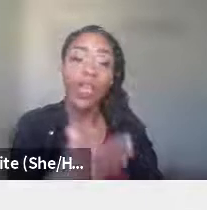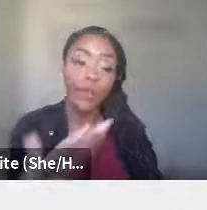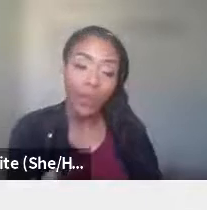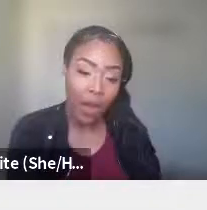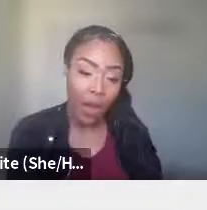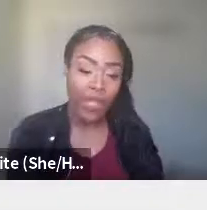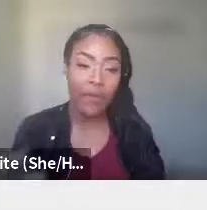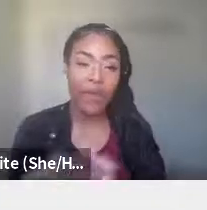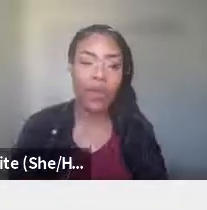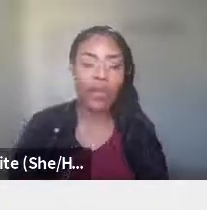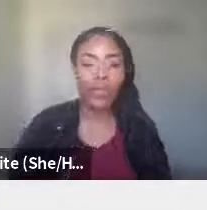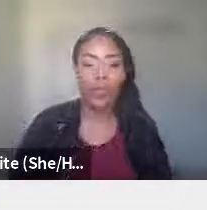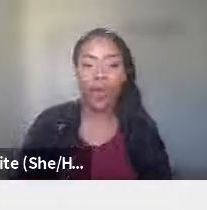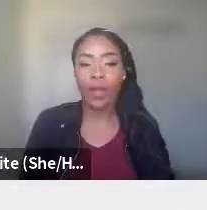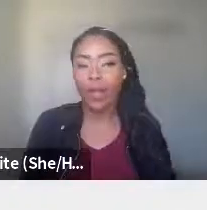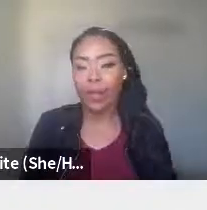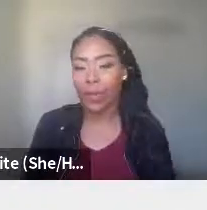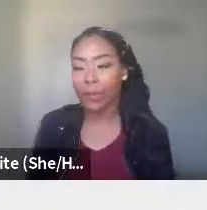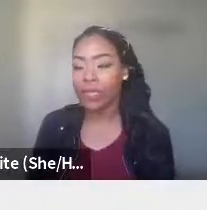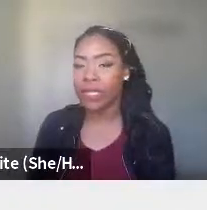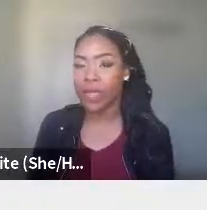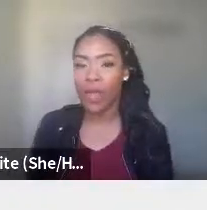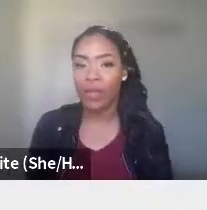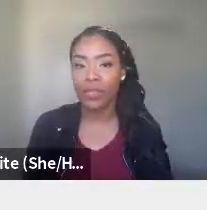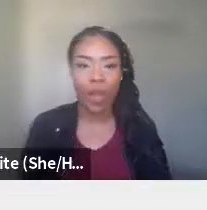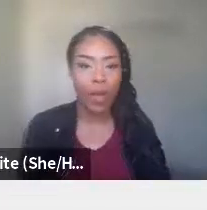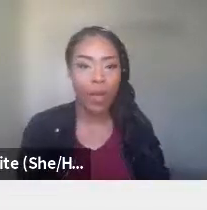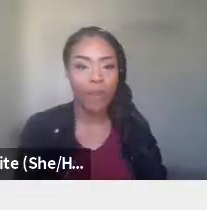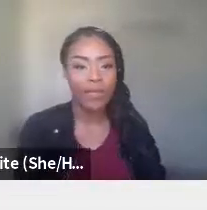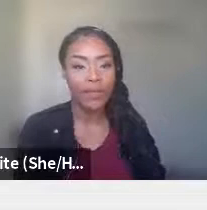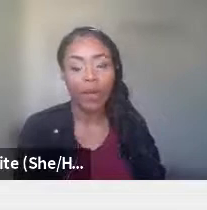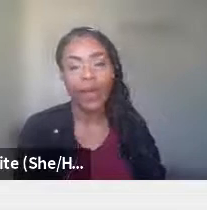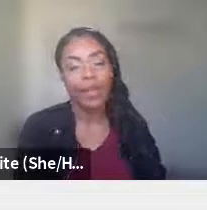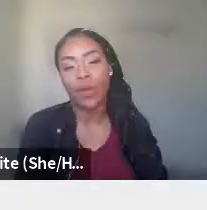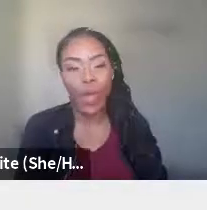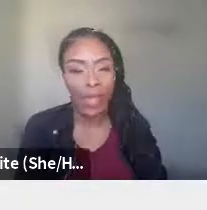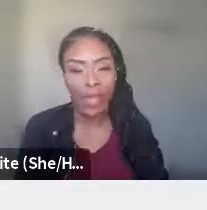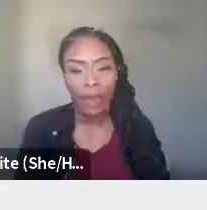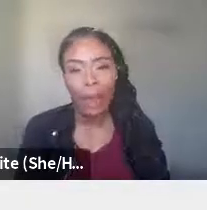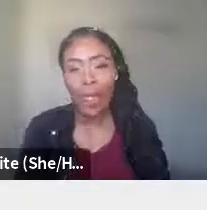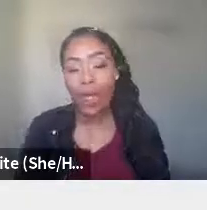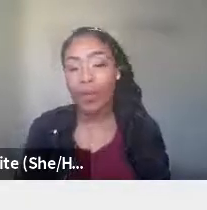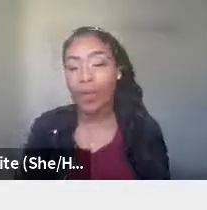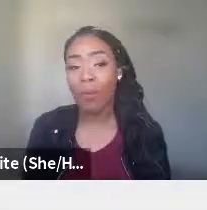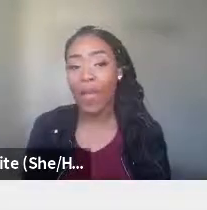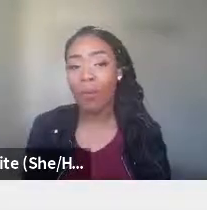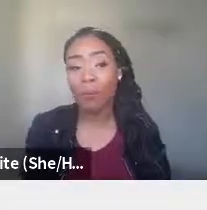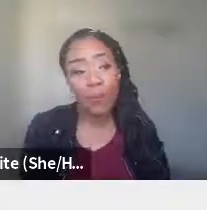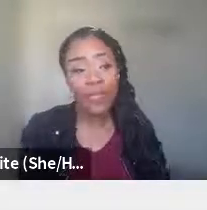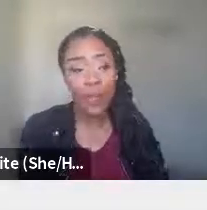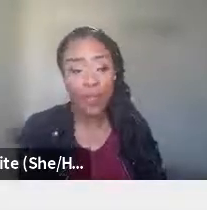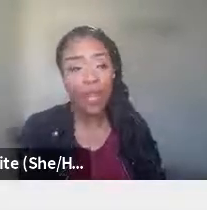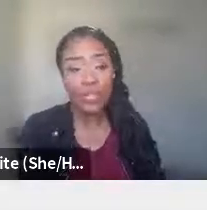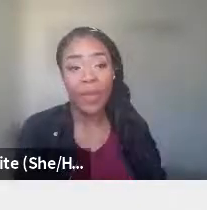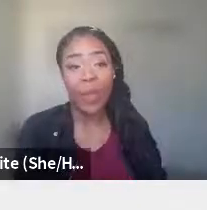So if you are given a score and you see that you have a strong preference for either way, you might